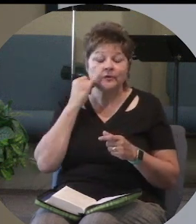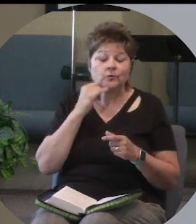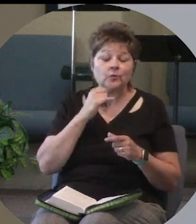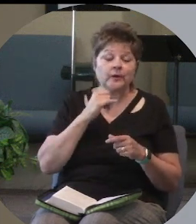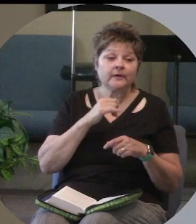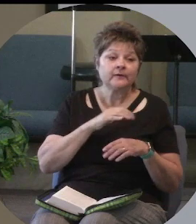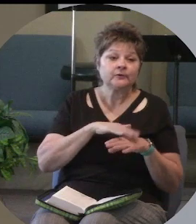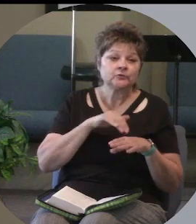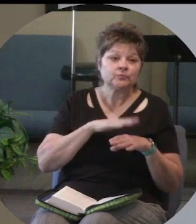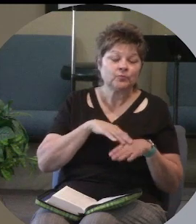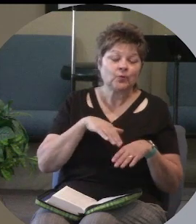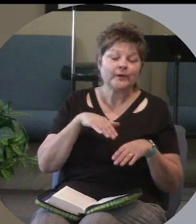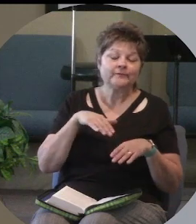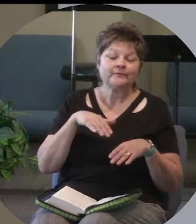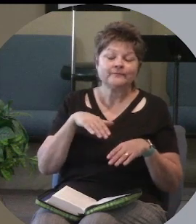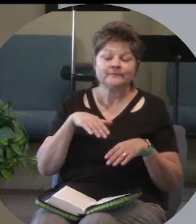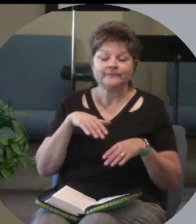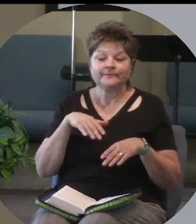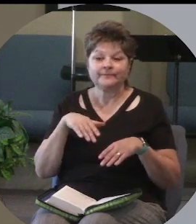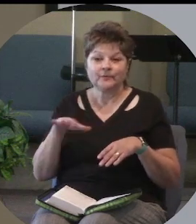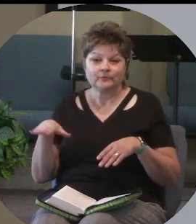Dad wasn't so stupid after all.